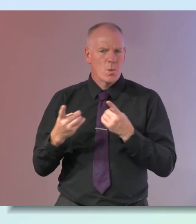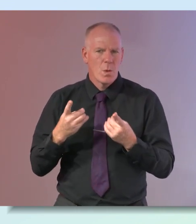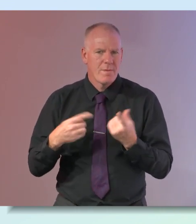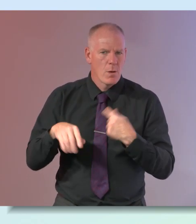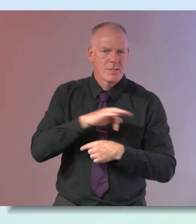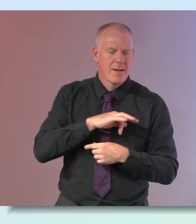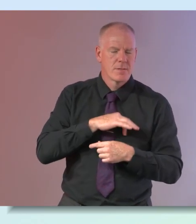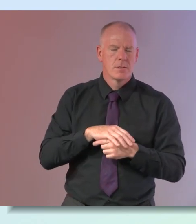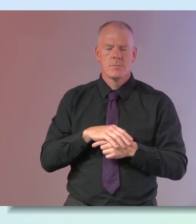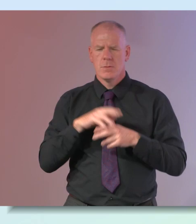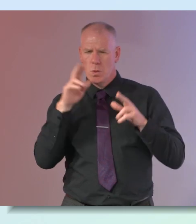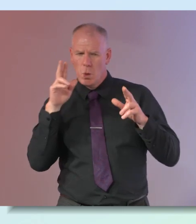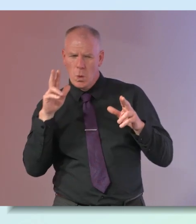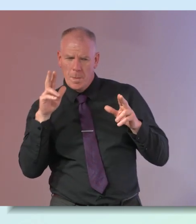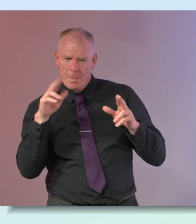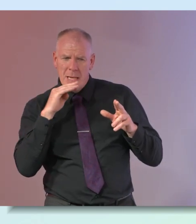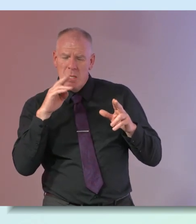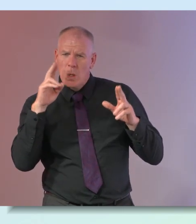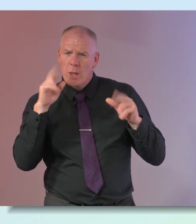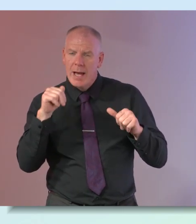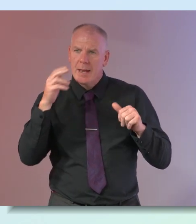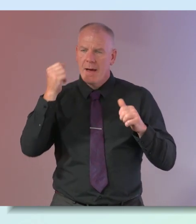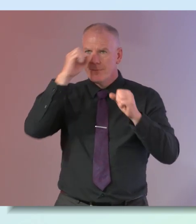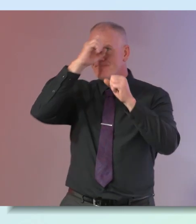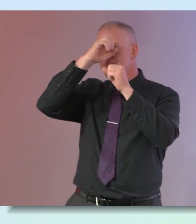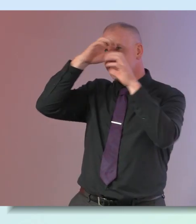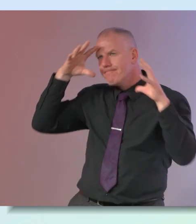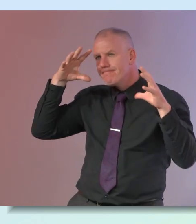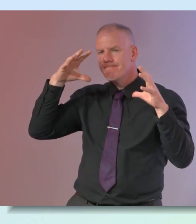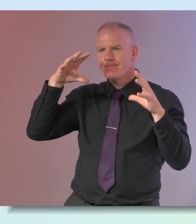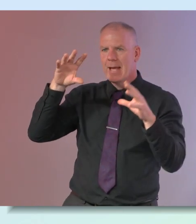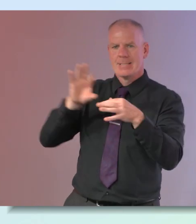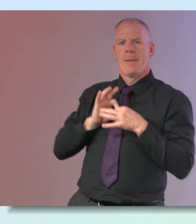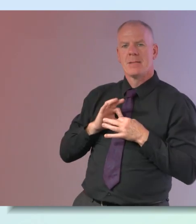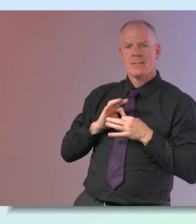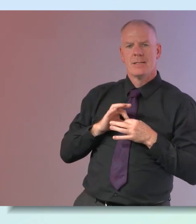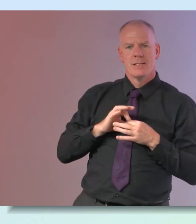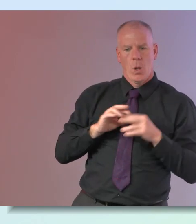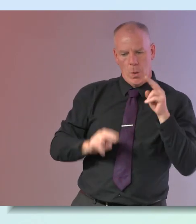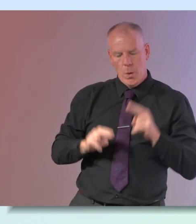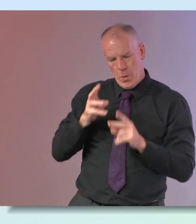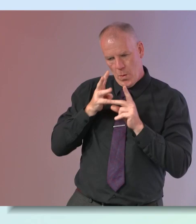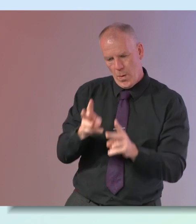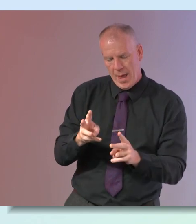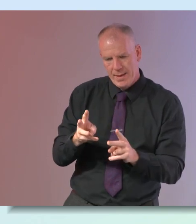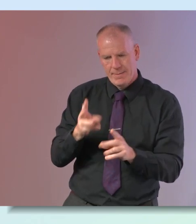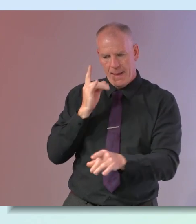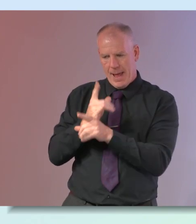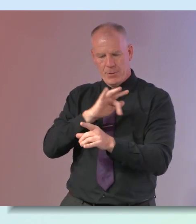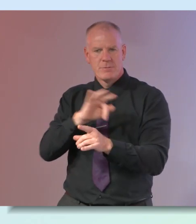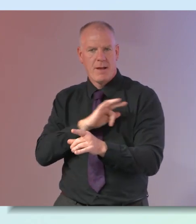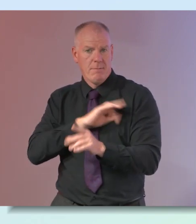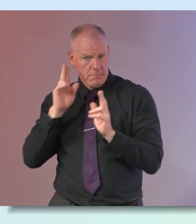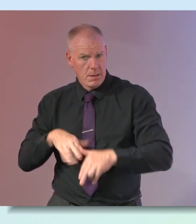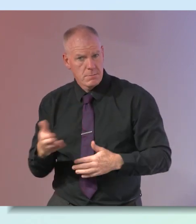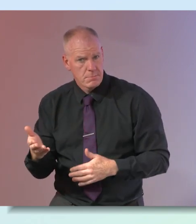in the sense of there is almost is there a mindset that we have to embrace a new mindset to help ourselves because we